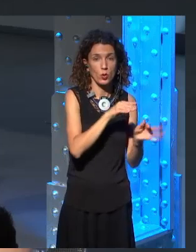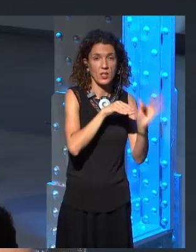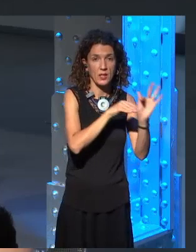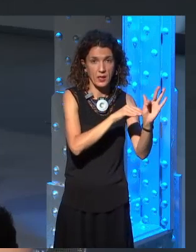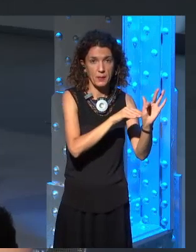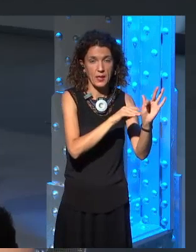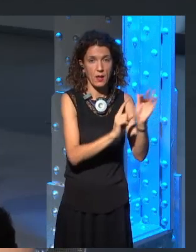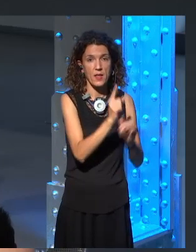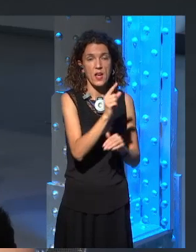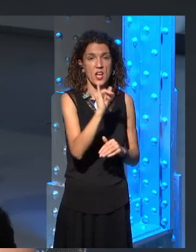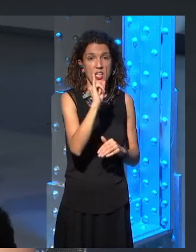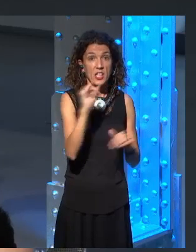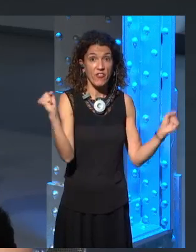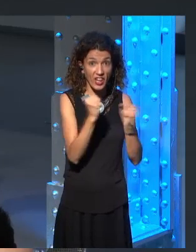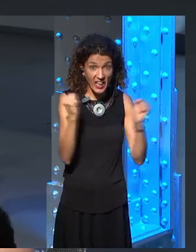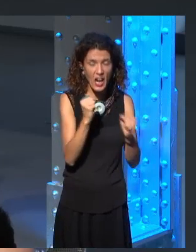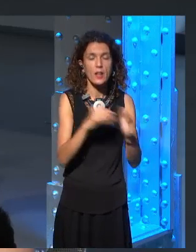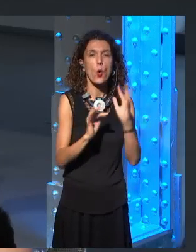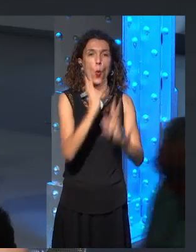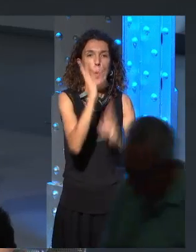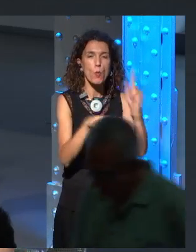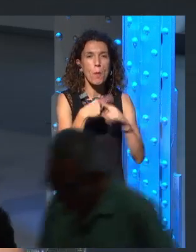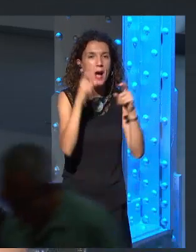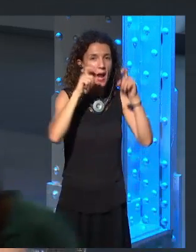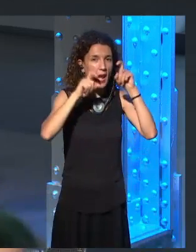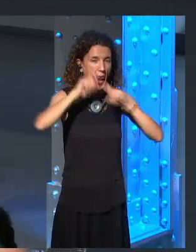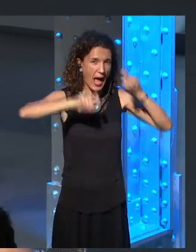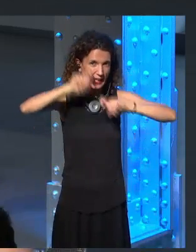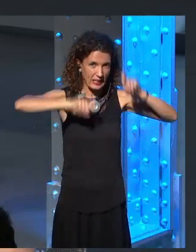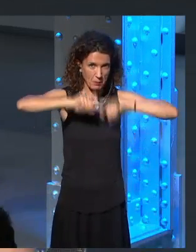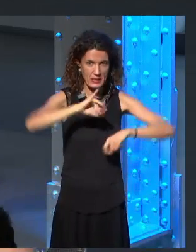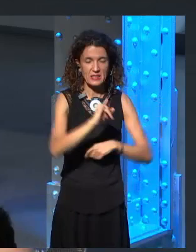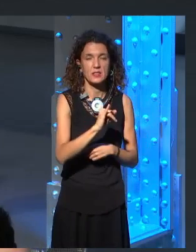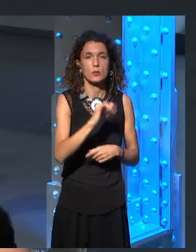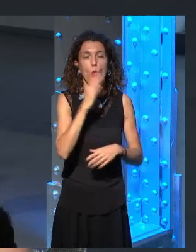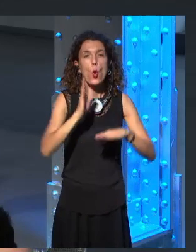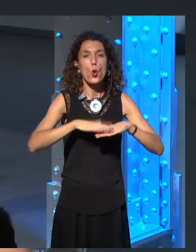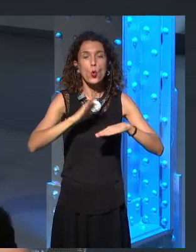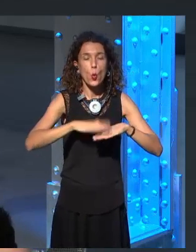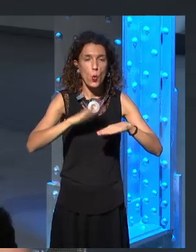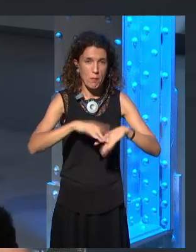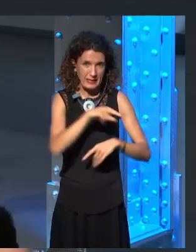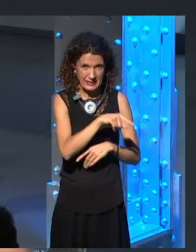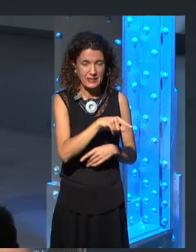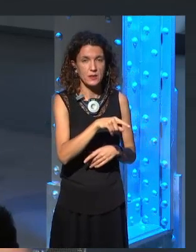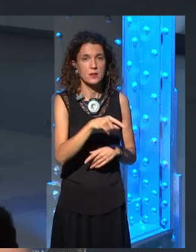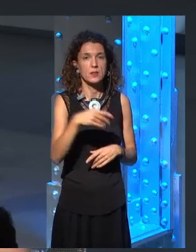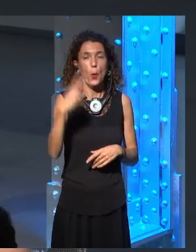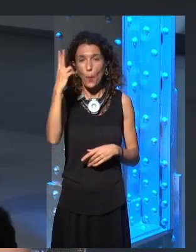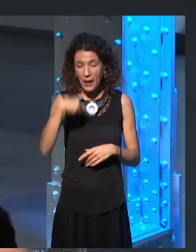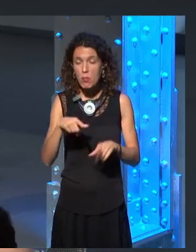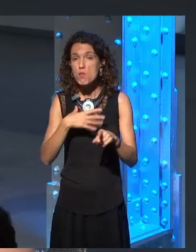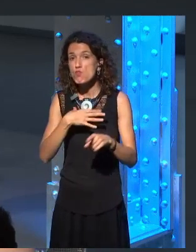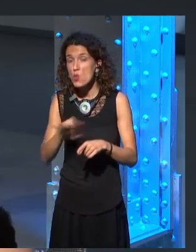smoke and tears for the salt. So, is Bran also a candidate for being